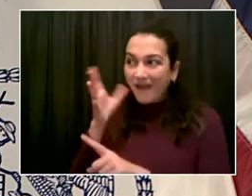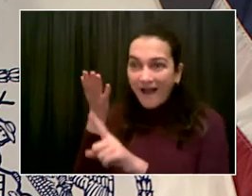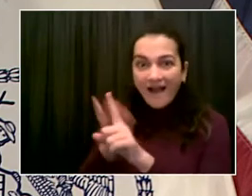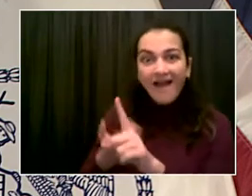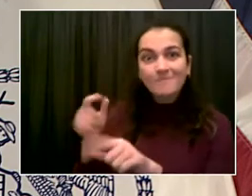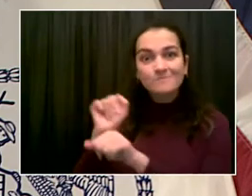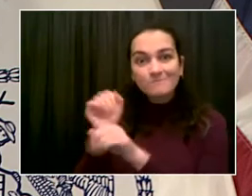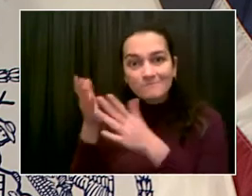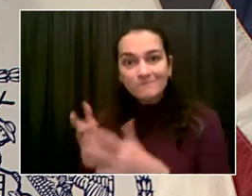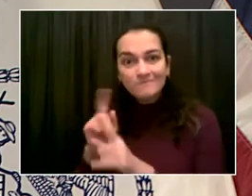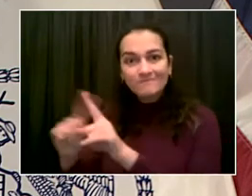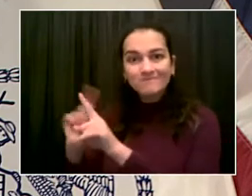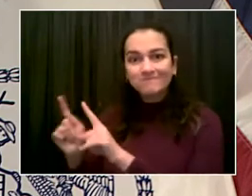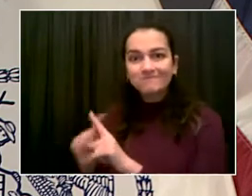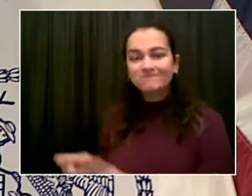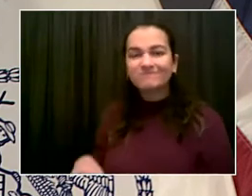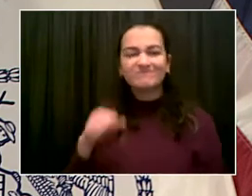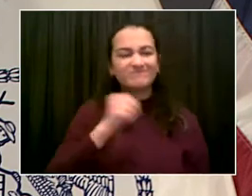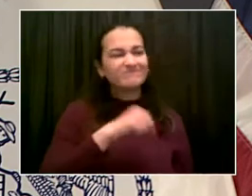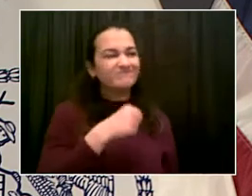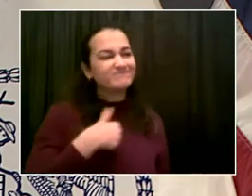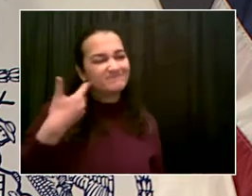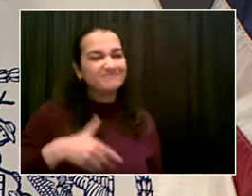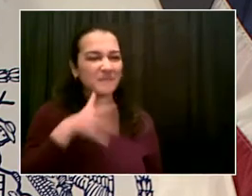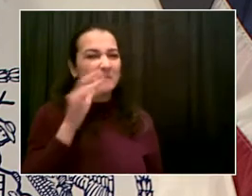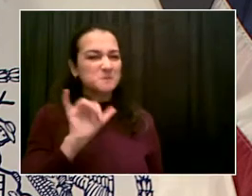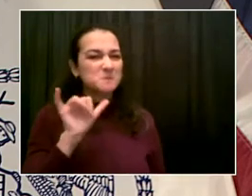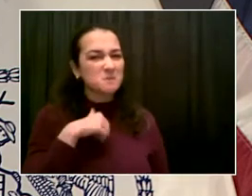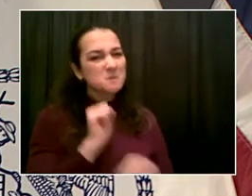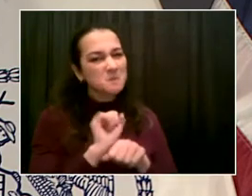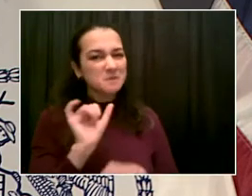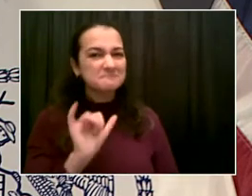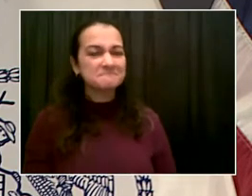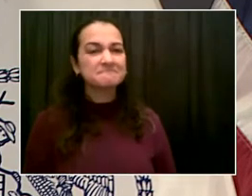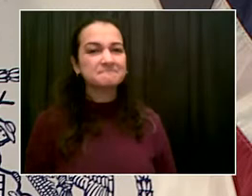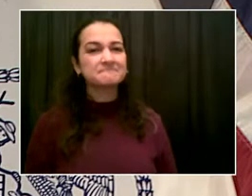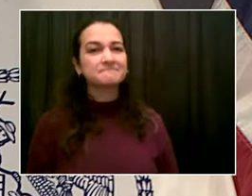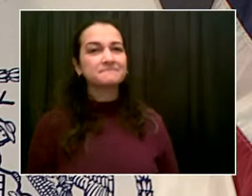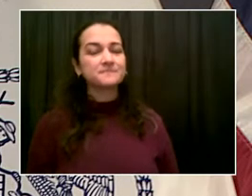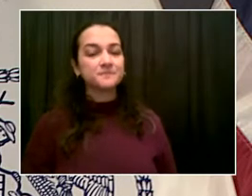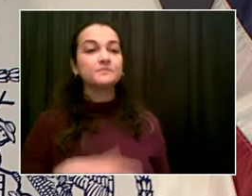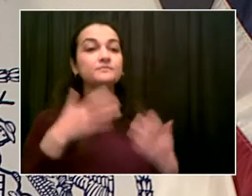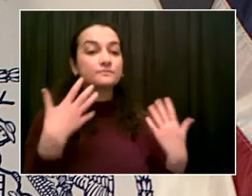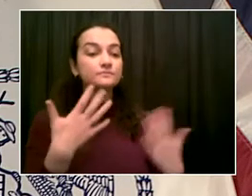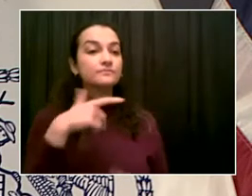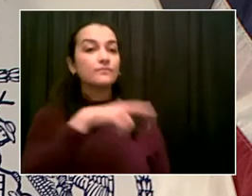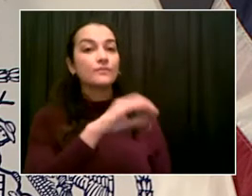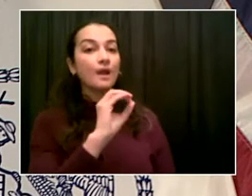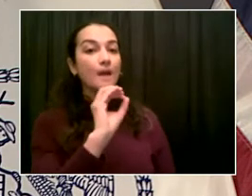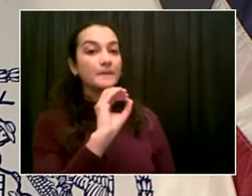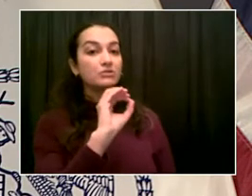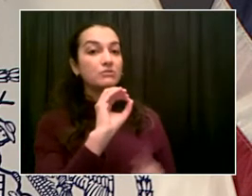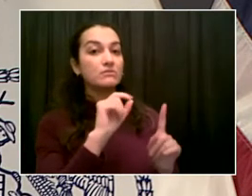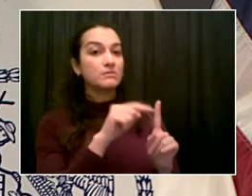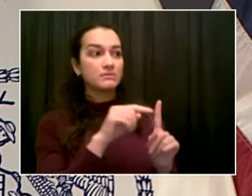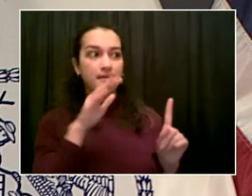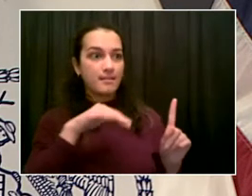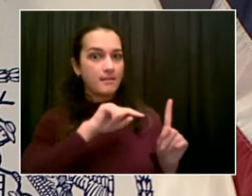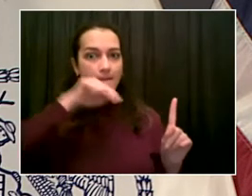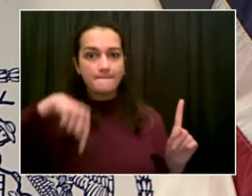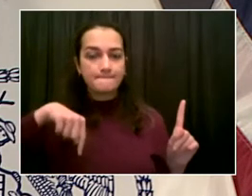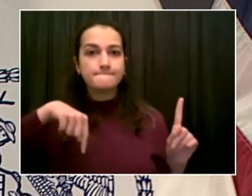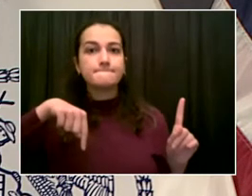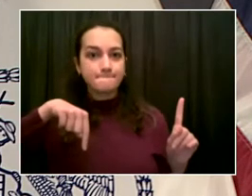it's not here yet, but it likely will be soon. So, I'd love to hear from the doctors, you know, how soon they think that will be. I mean, is it really